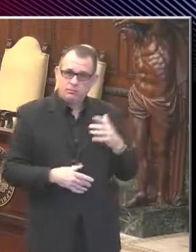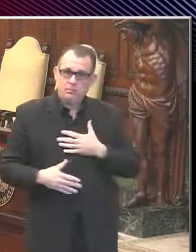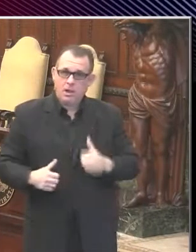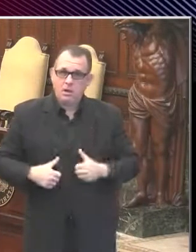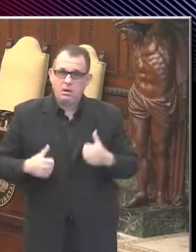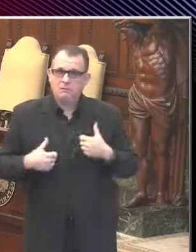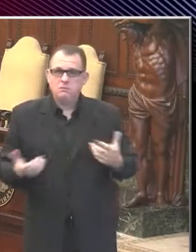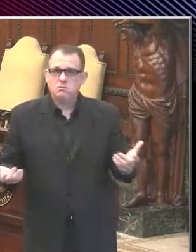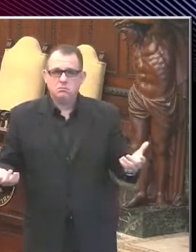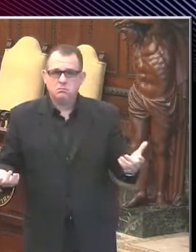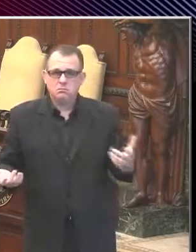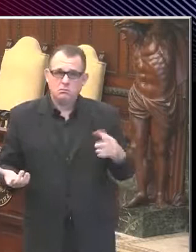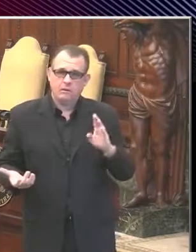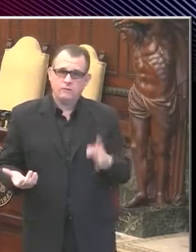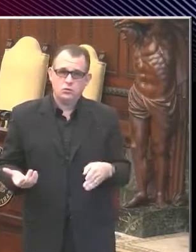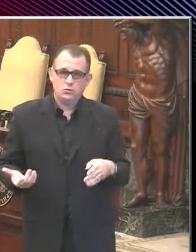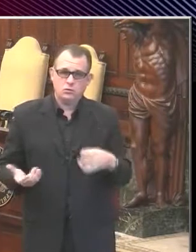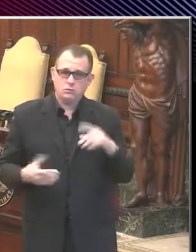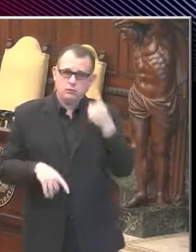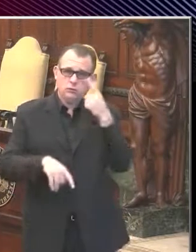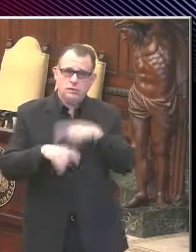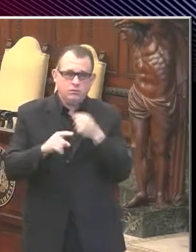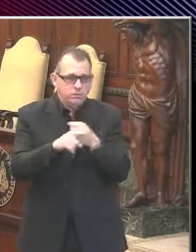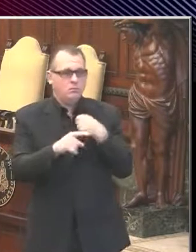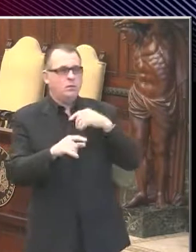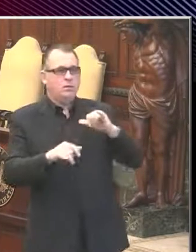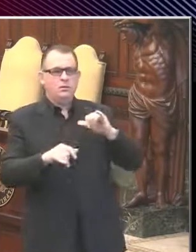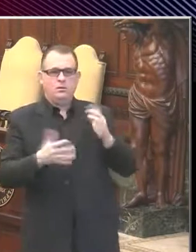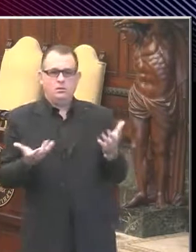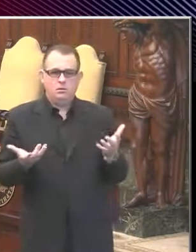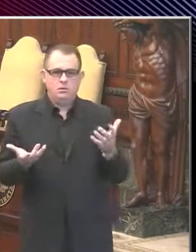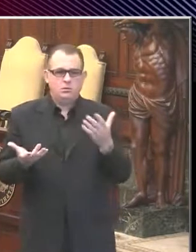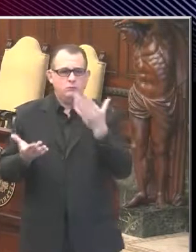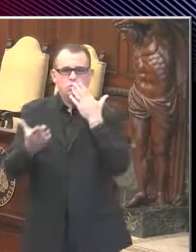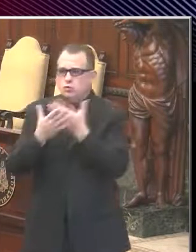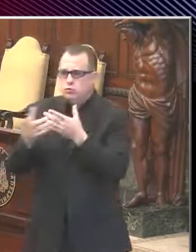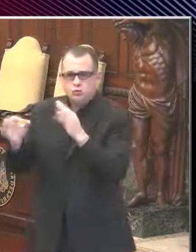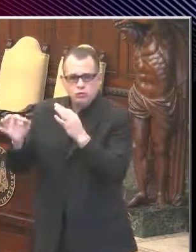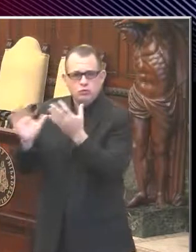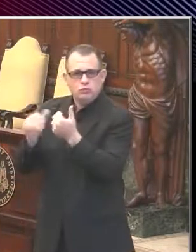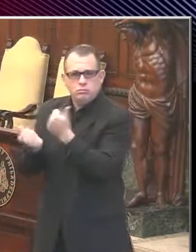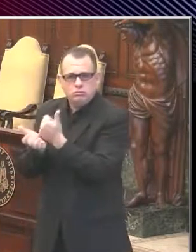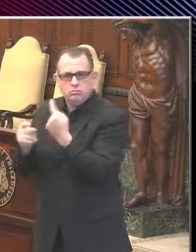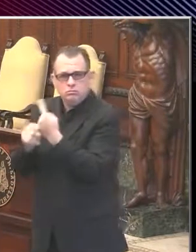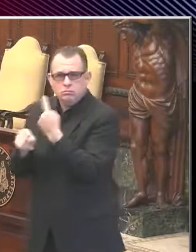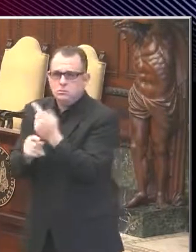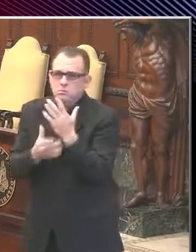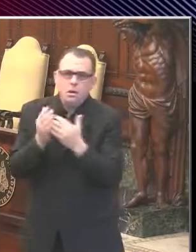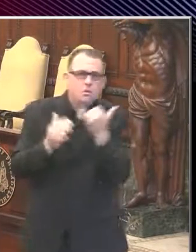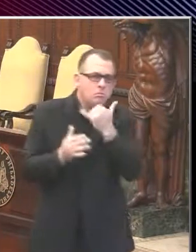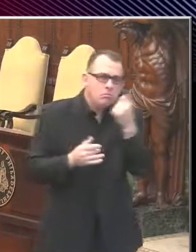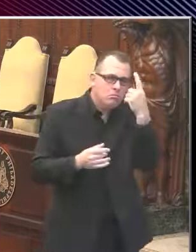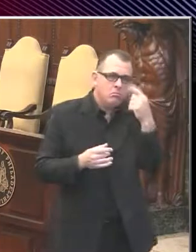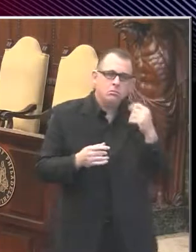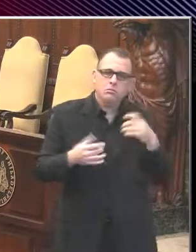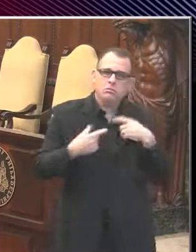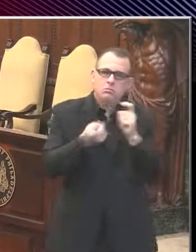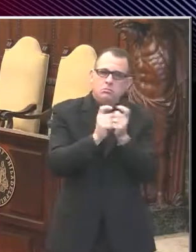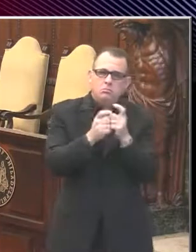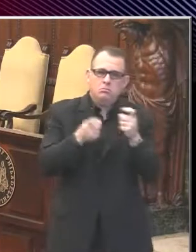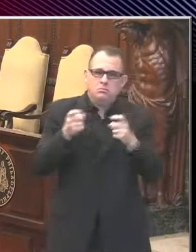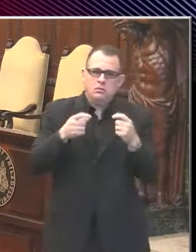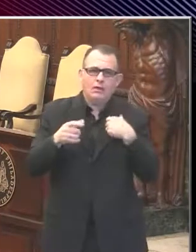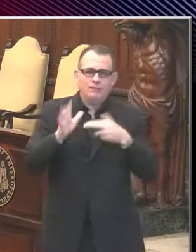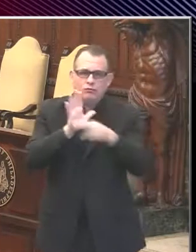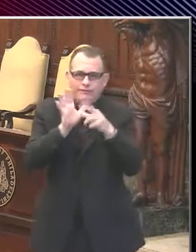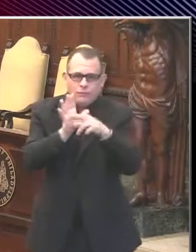there were good things done, there were things that were done correctly, and no one mistakes me. And that's why we review that and make sure that it doesn't happen again.